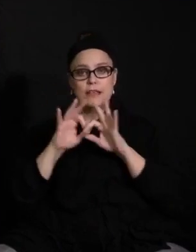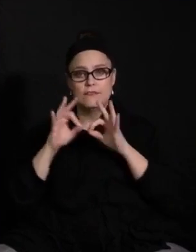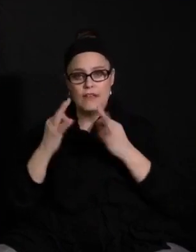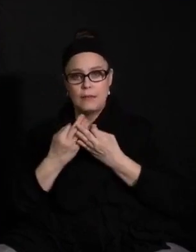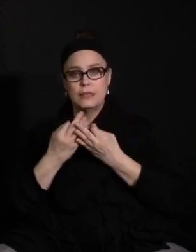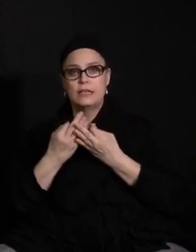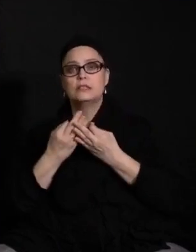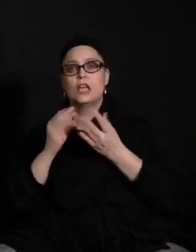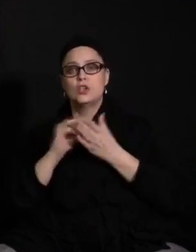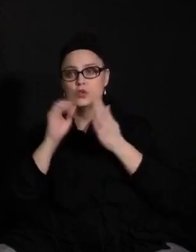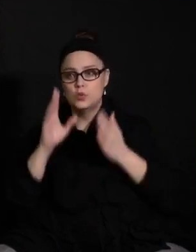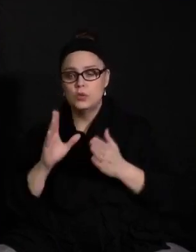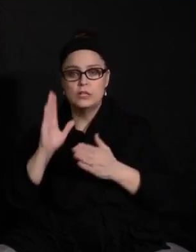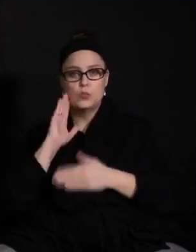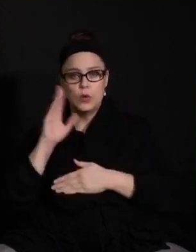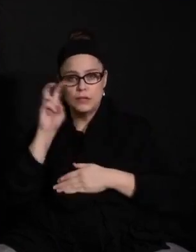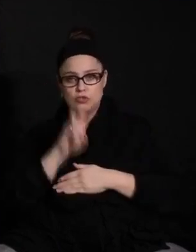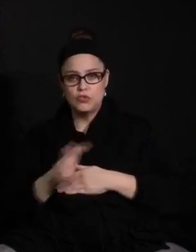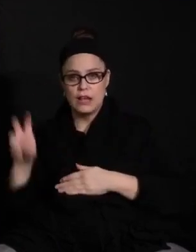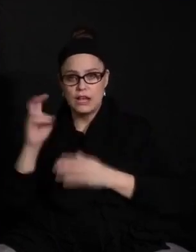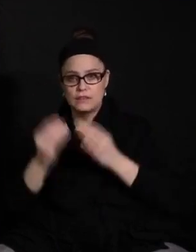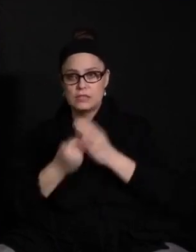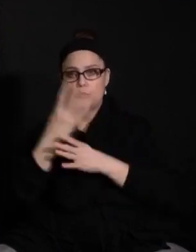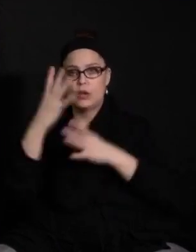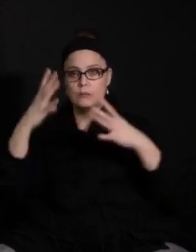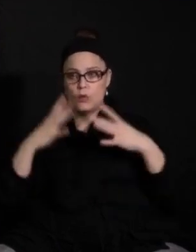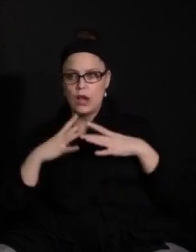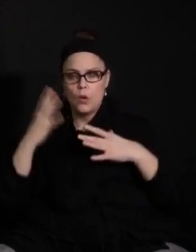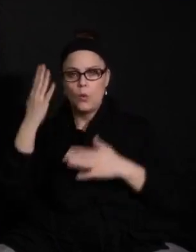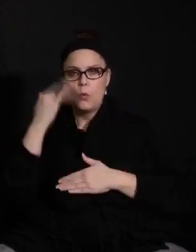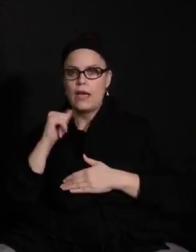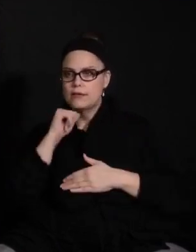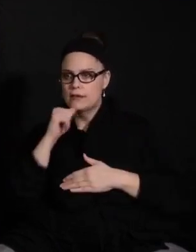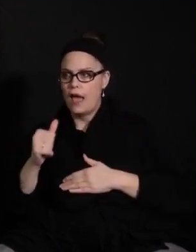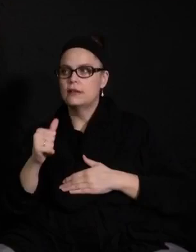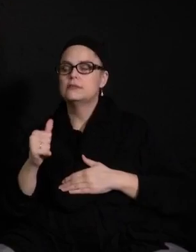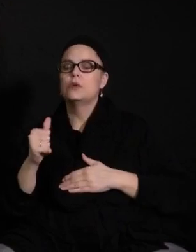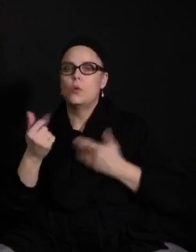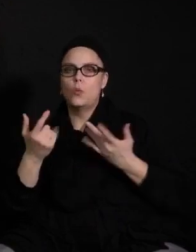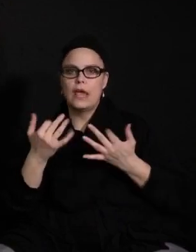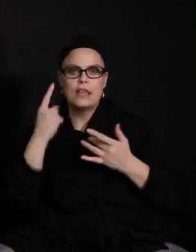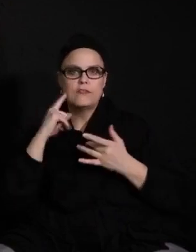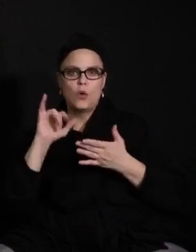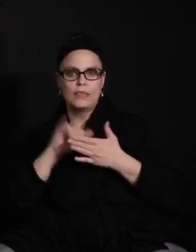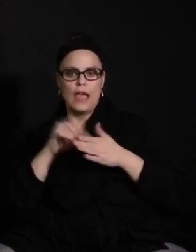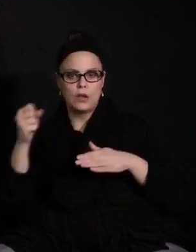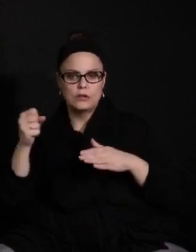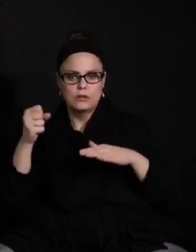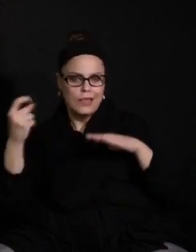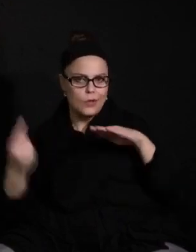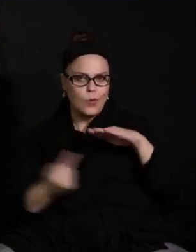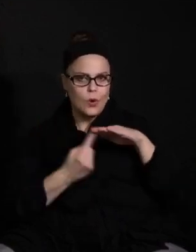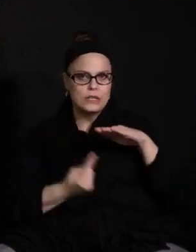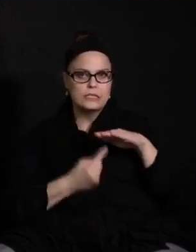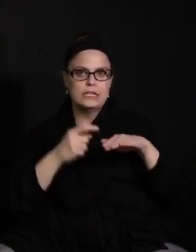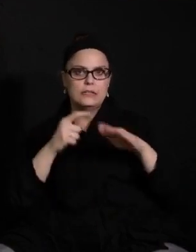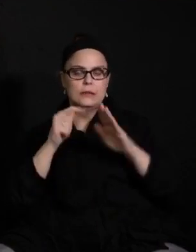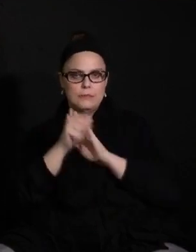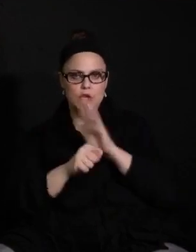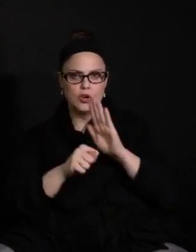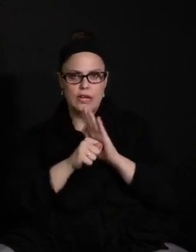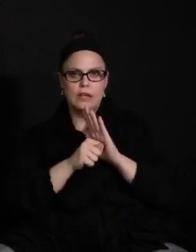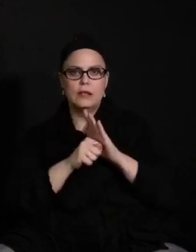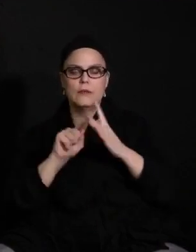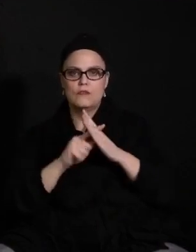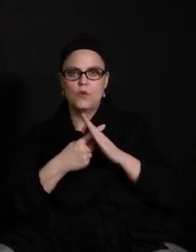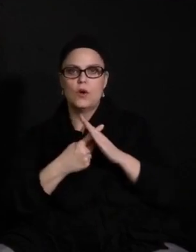will travel over spring break, why are you not waiting for the recommended quarantine period to bring secondary students back in person? Before I turn it